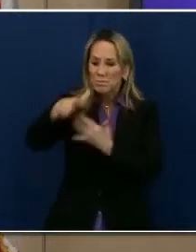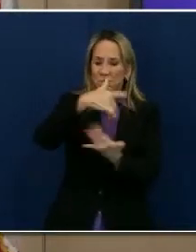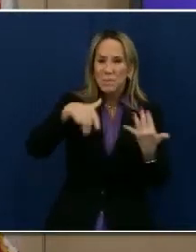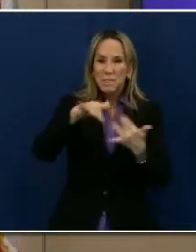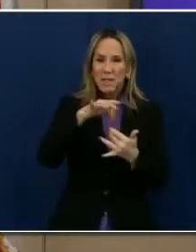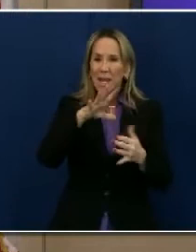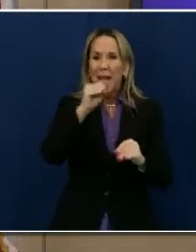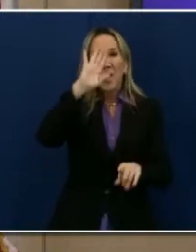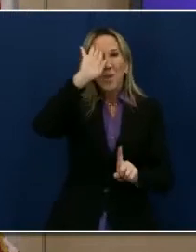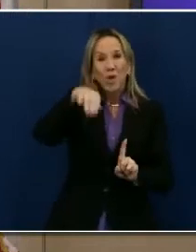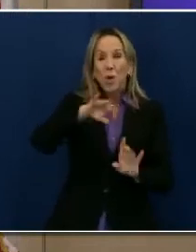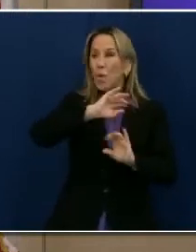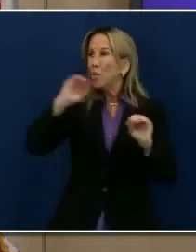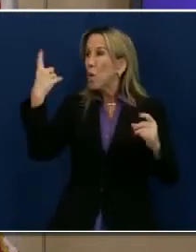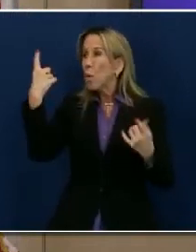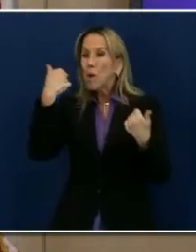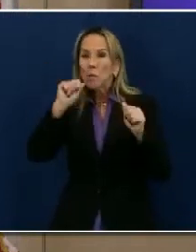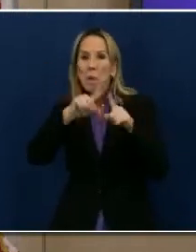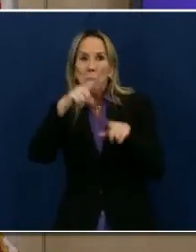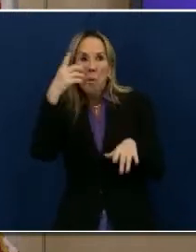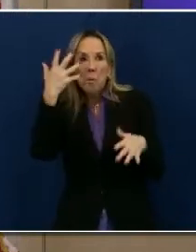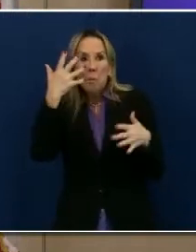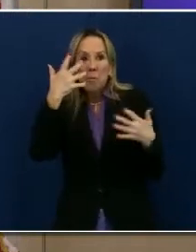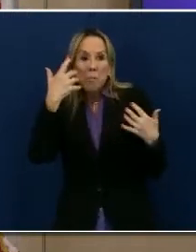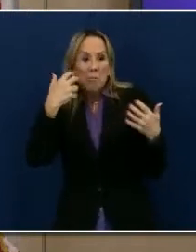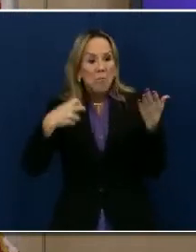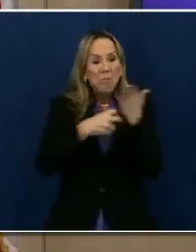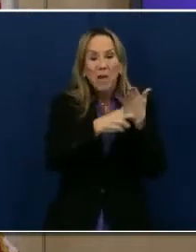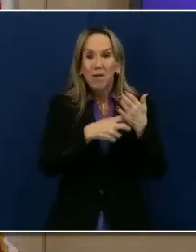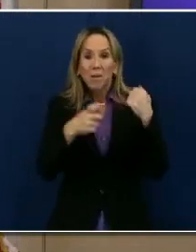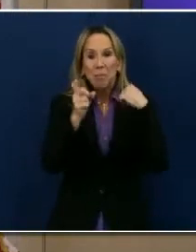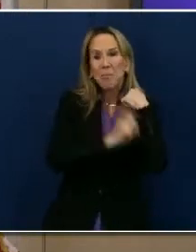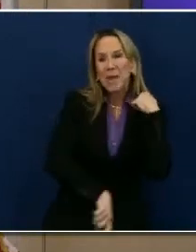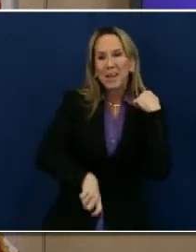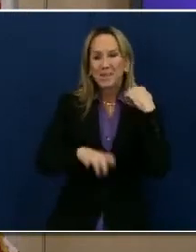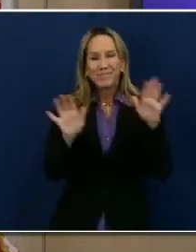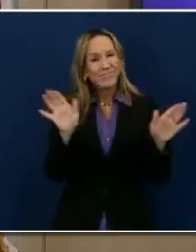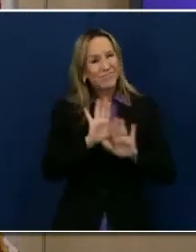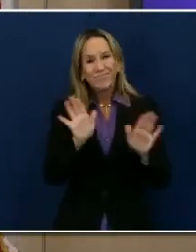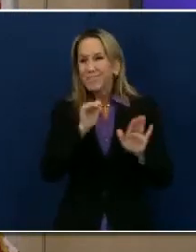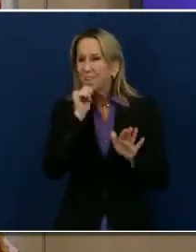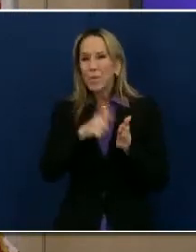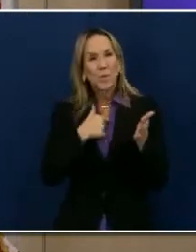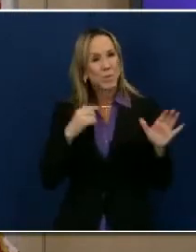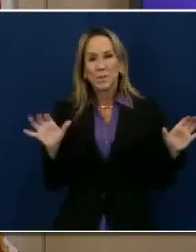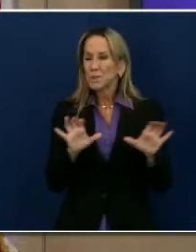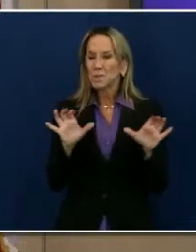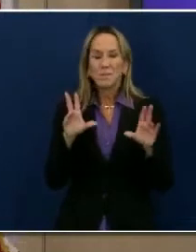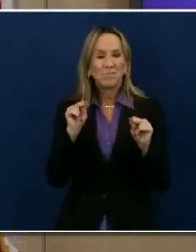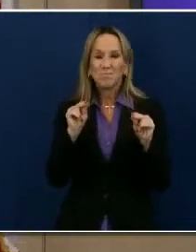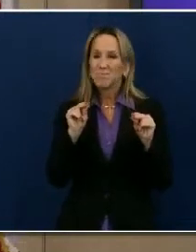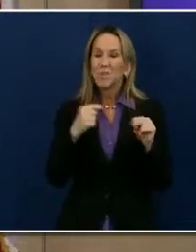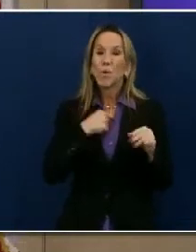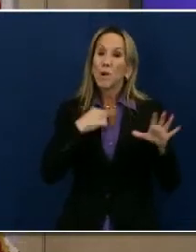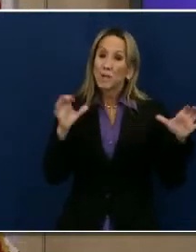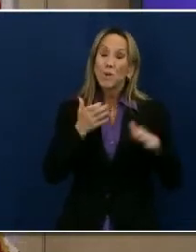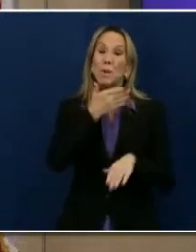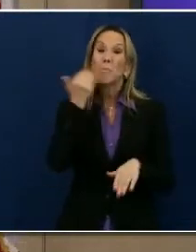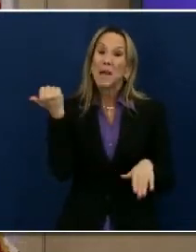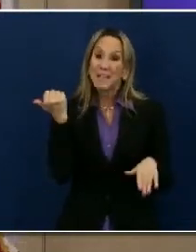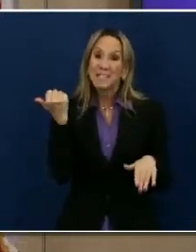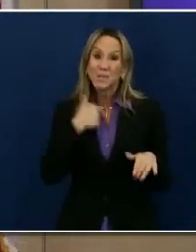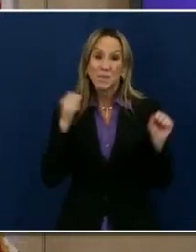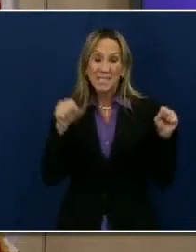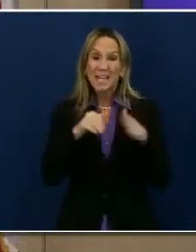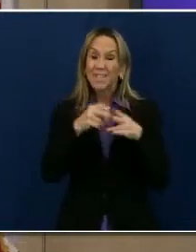has any desire to issue fines or penalties or be punitive with what we're doing. We're doing the best in a very difficult